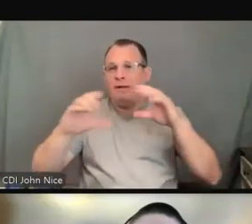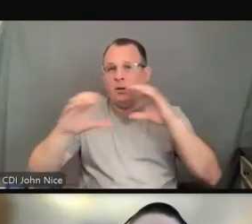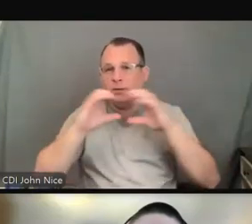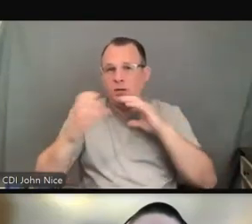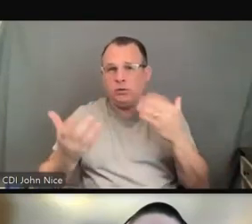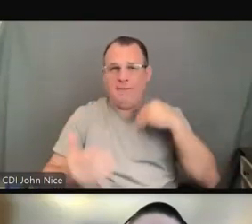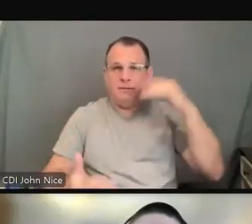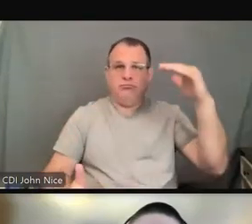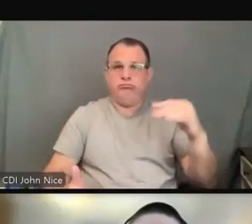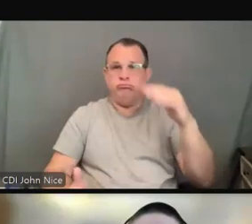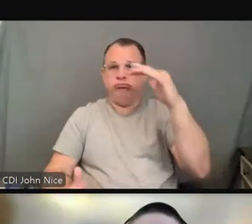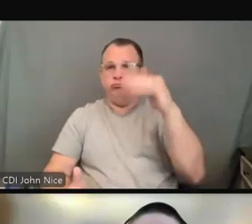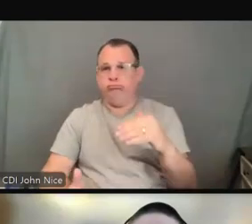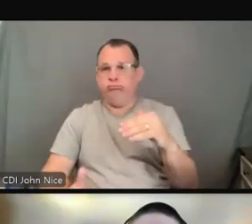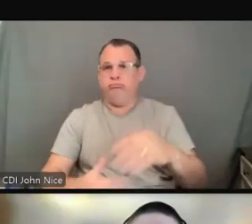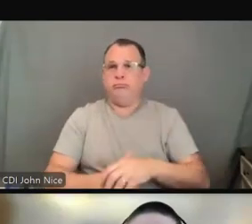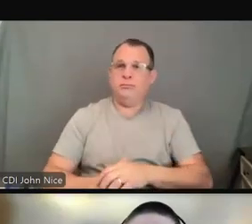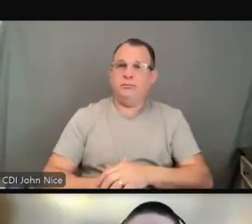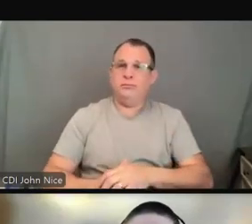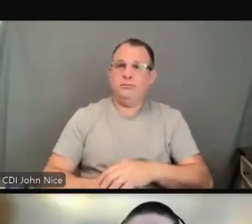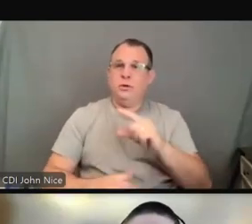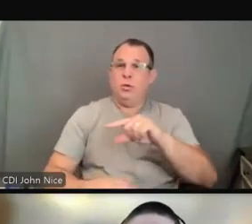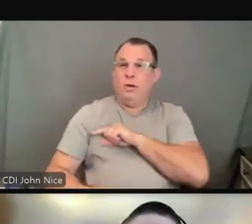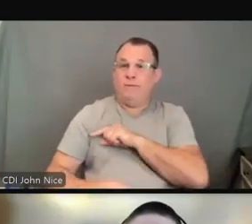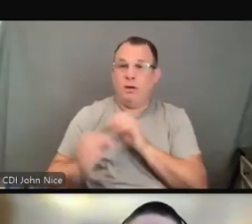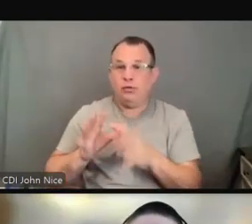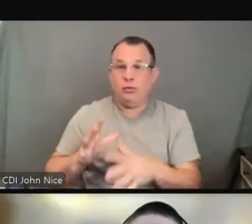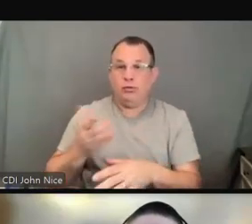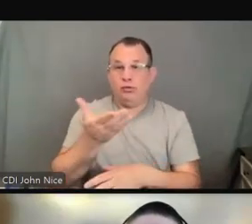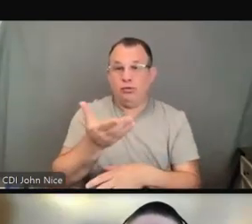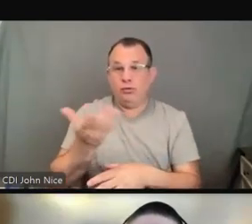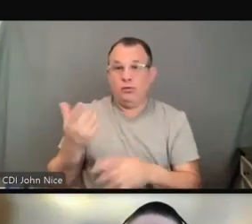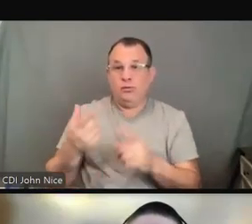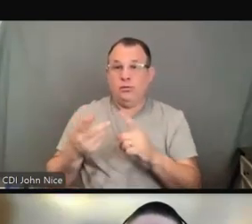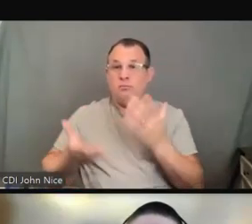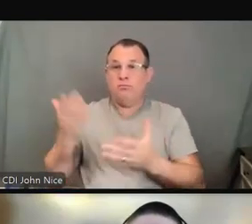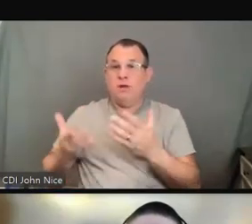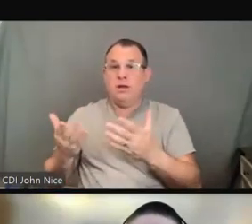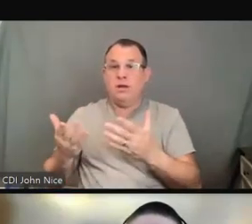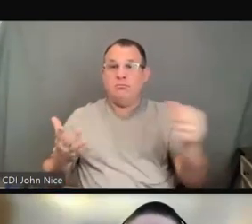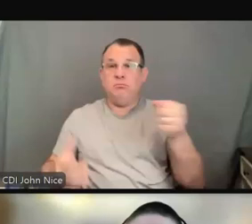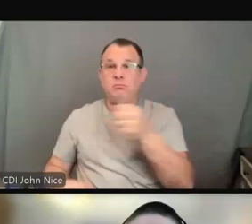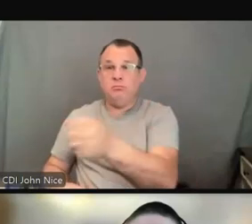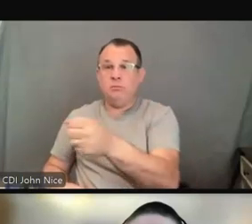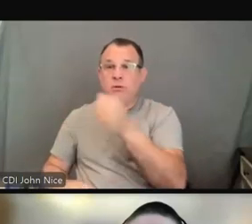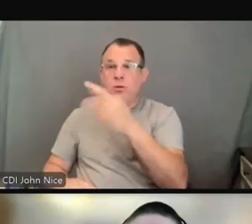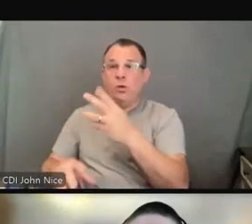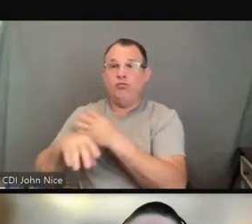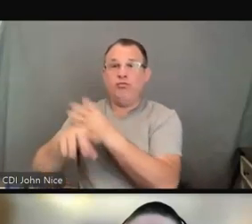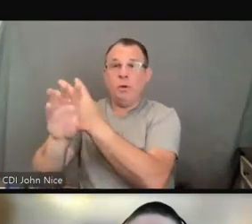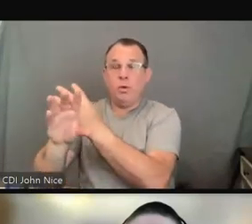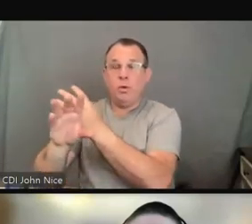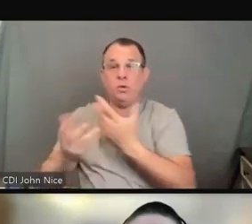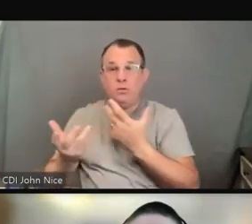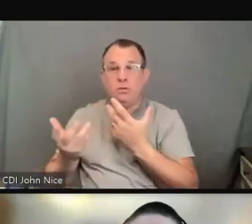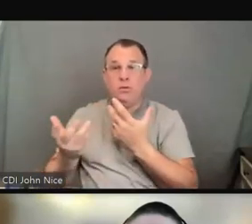including qualified interpreters who may be in person or they may be remote, note takers,